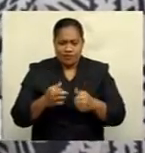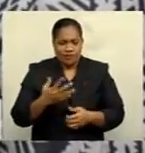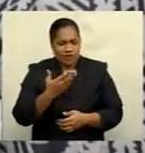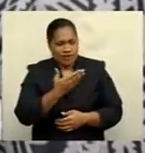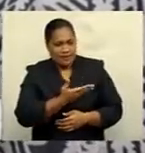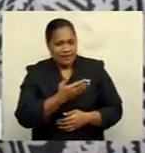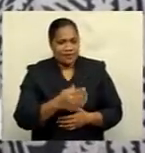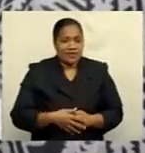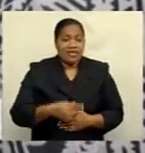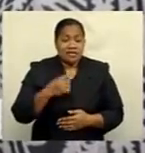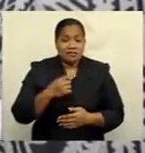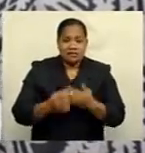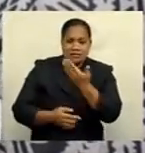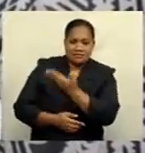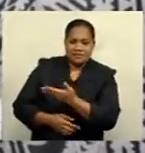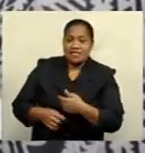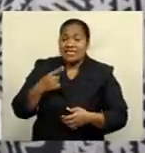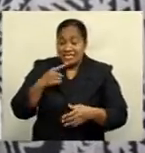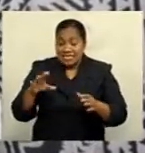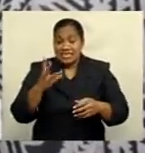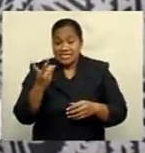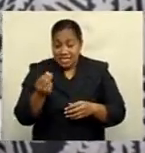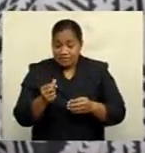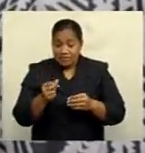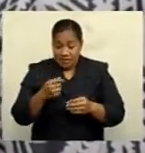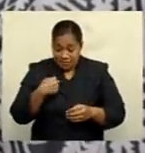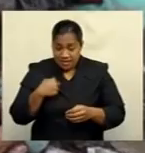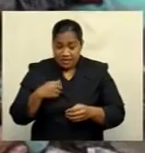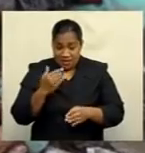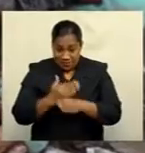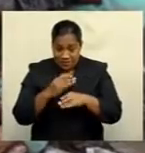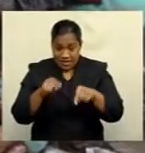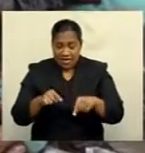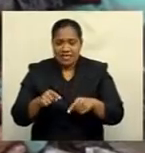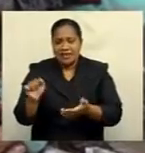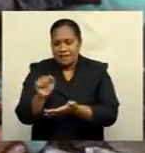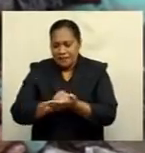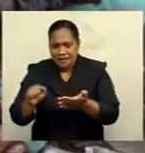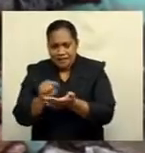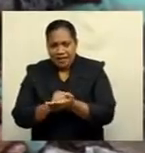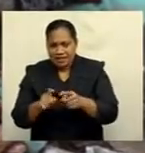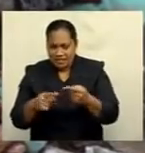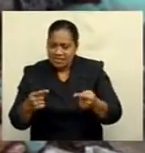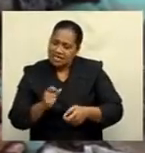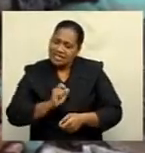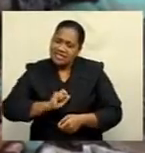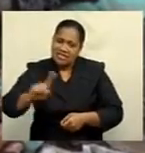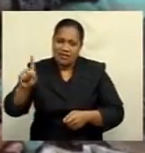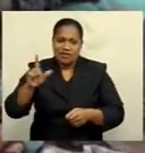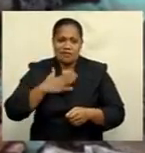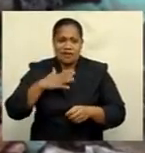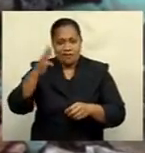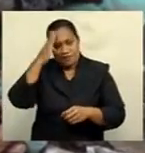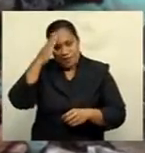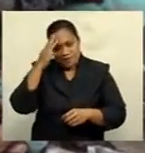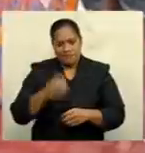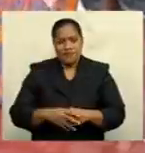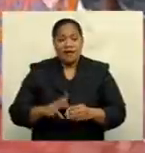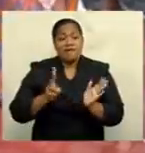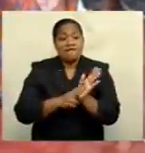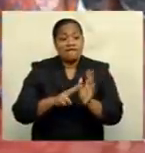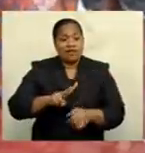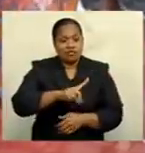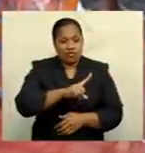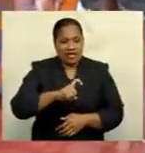and send it to my mother, who is in the village in Vatulele. Lewa Wai, originally from Vatulele, is also supporting her